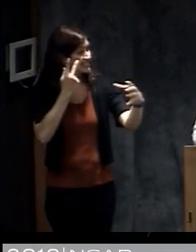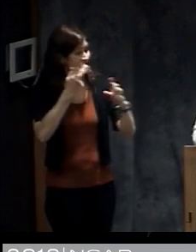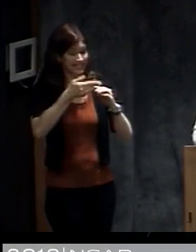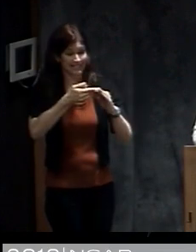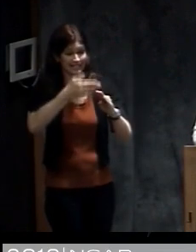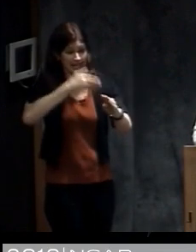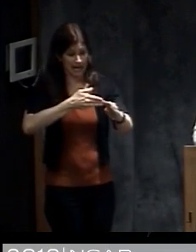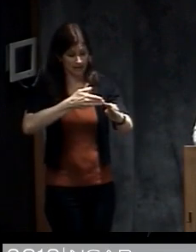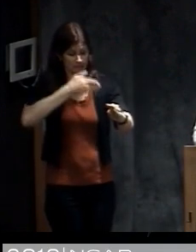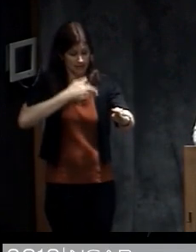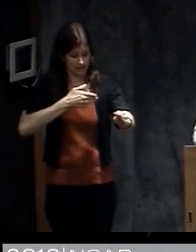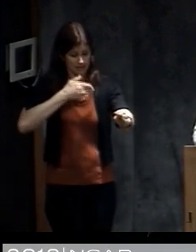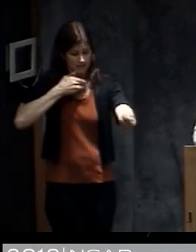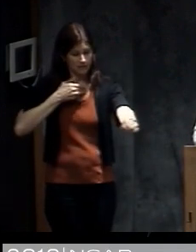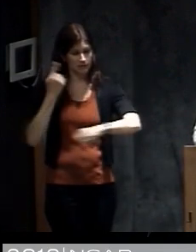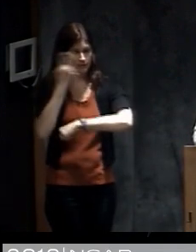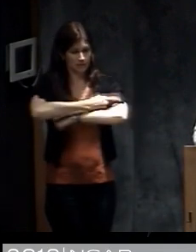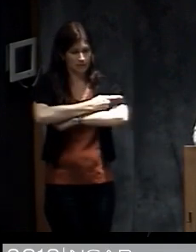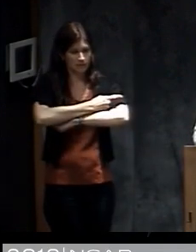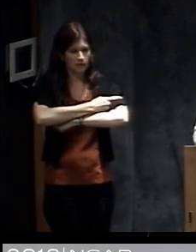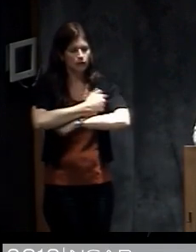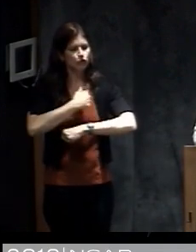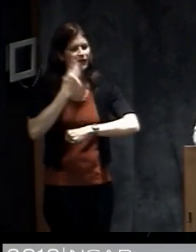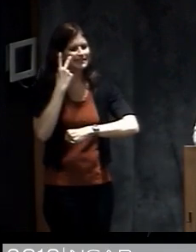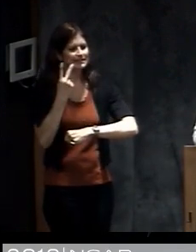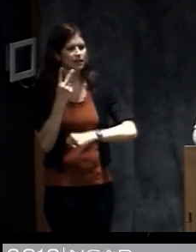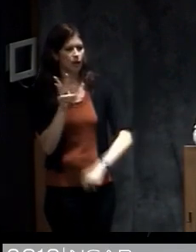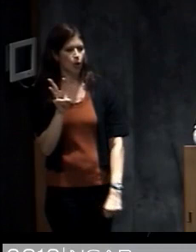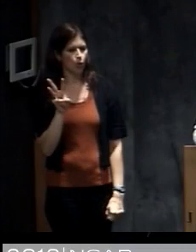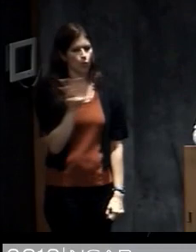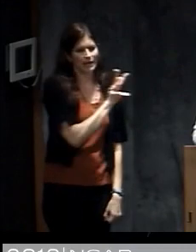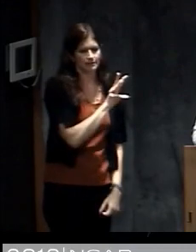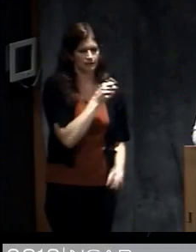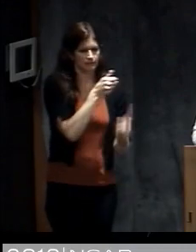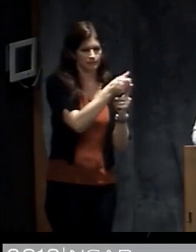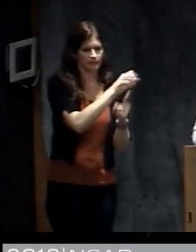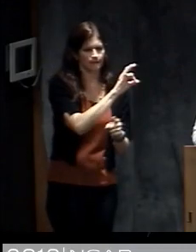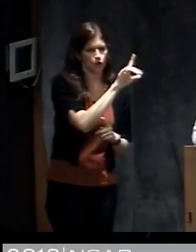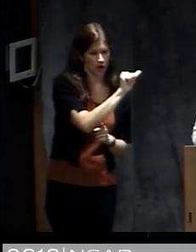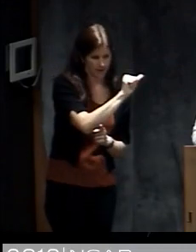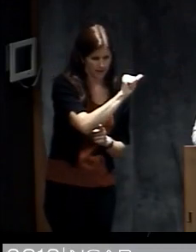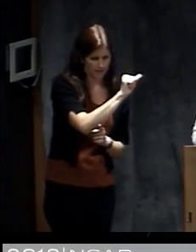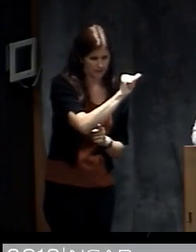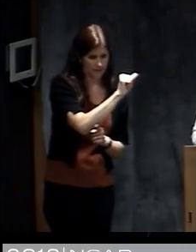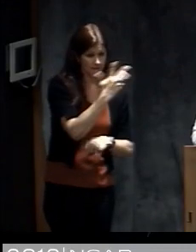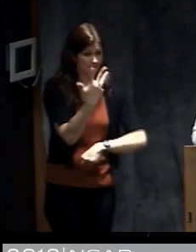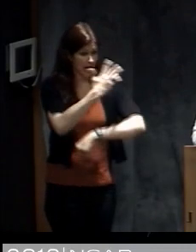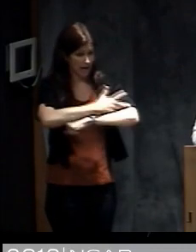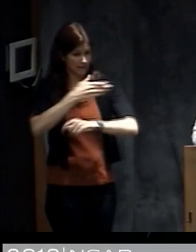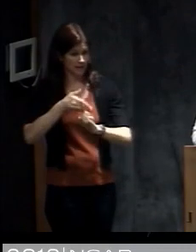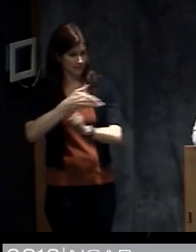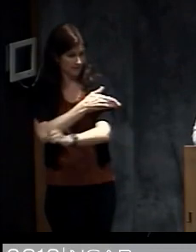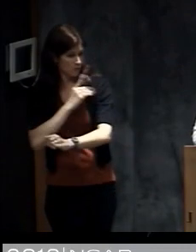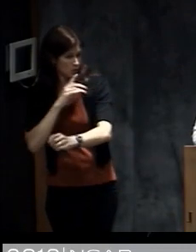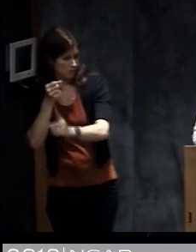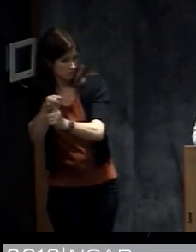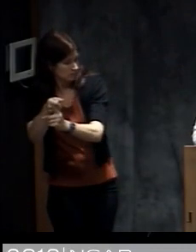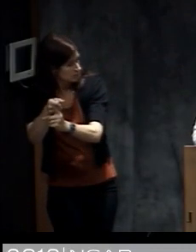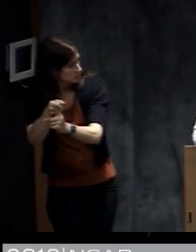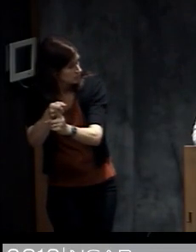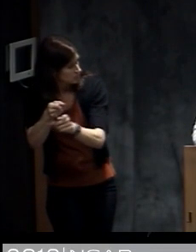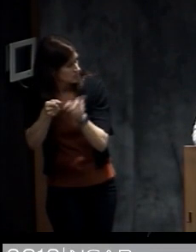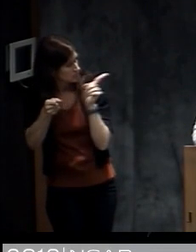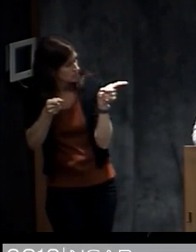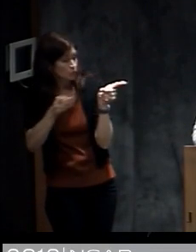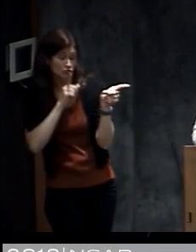really the storm was forecasted to go to the west and to approach Florida. And this is about five days in advance. You can see that the forecasts were